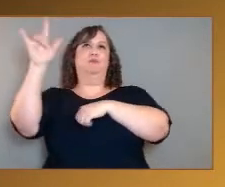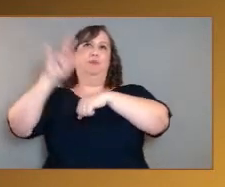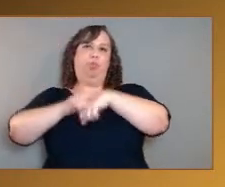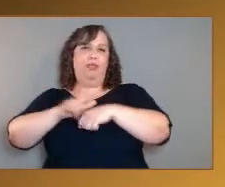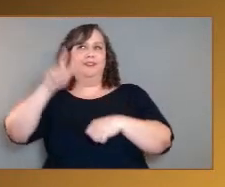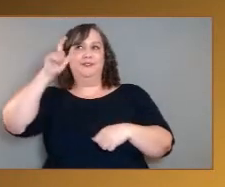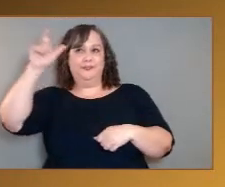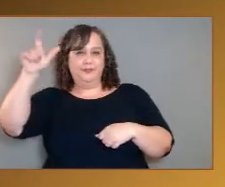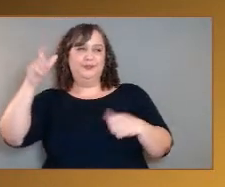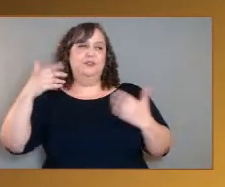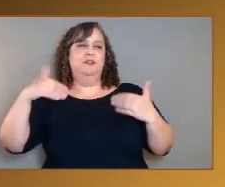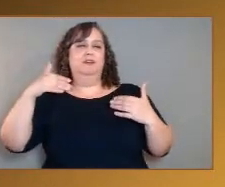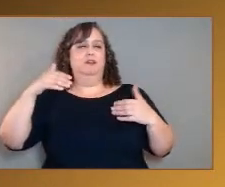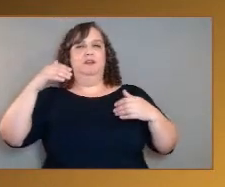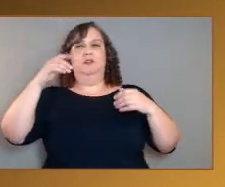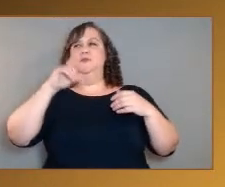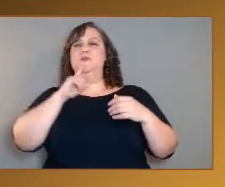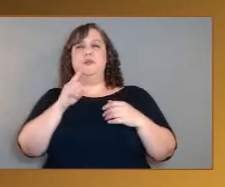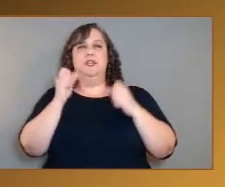mind blowing and inspiring.